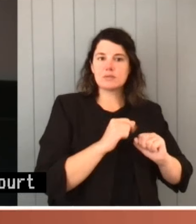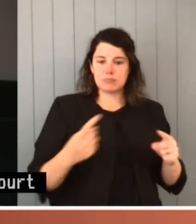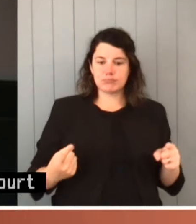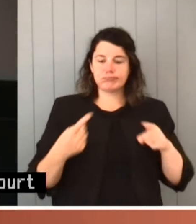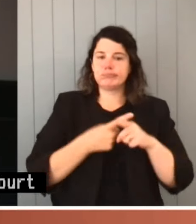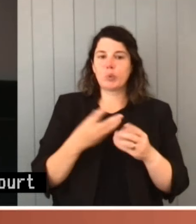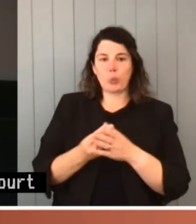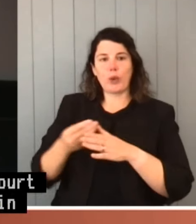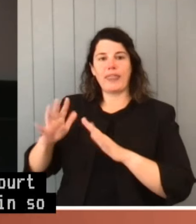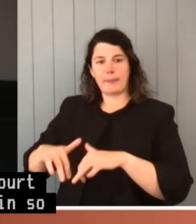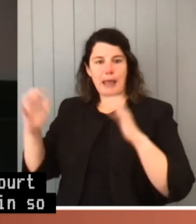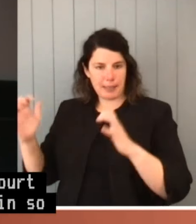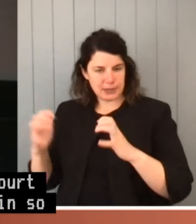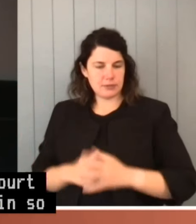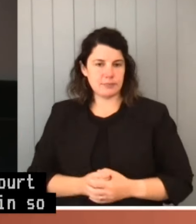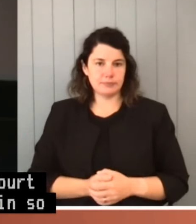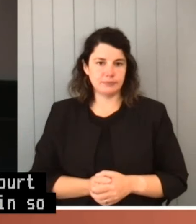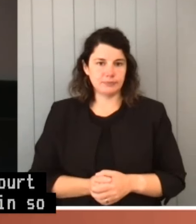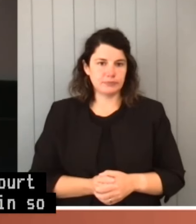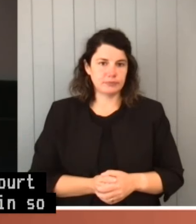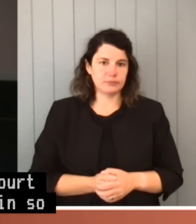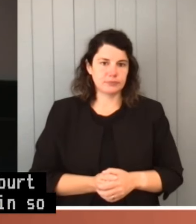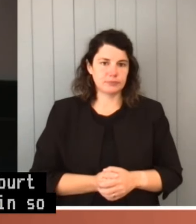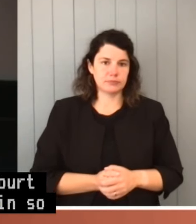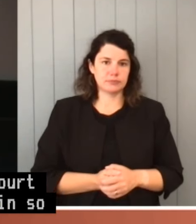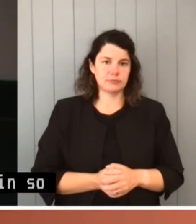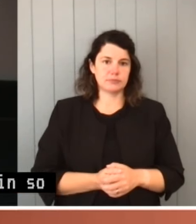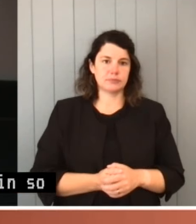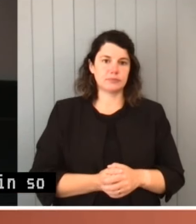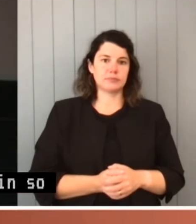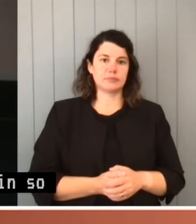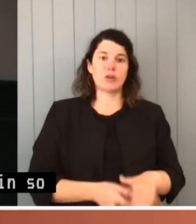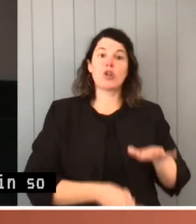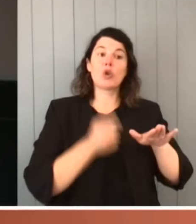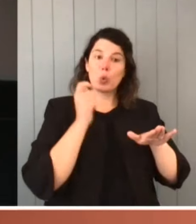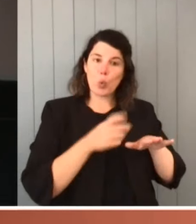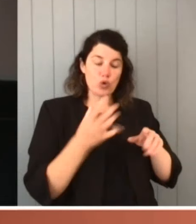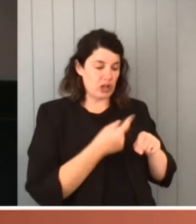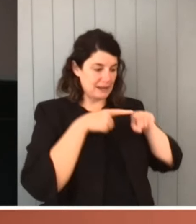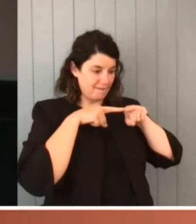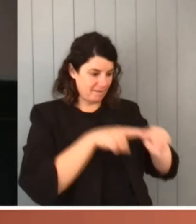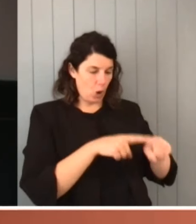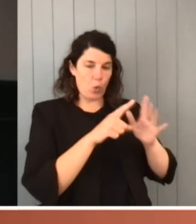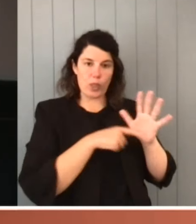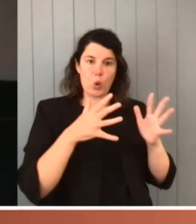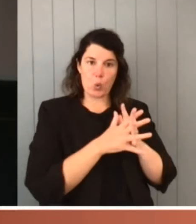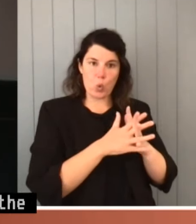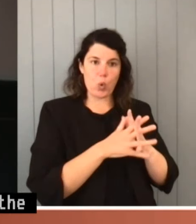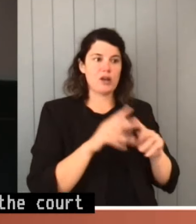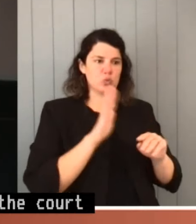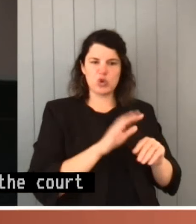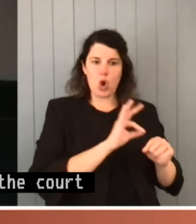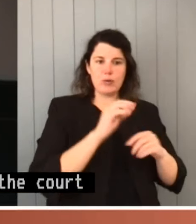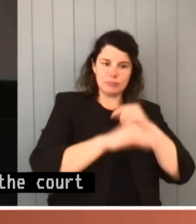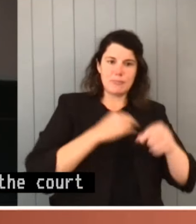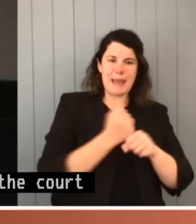error, so be it. But the court has no jurisdiction simply to cure administrative injustice or error. The merits of